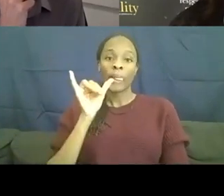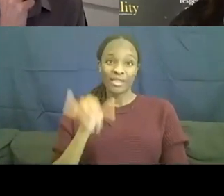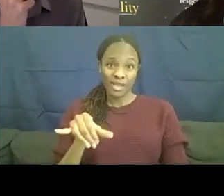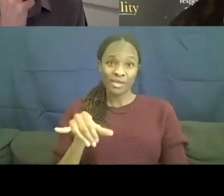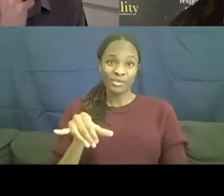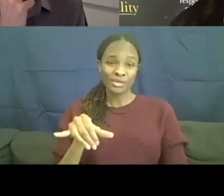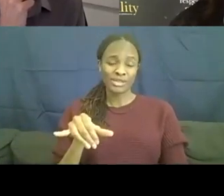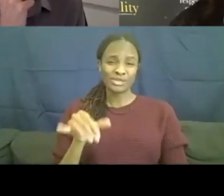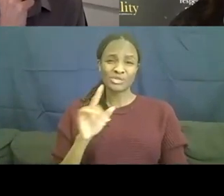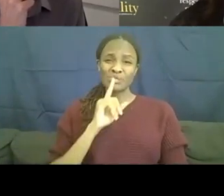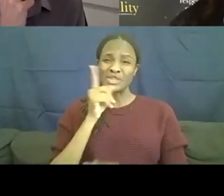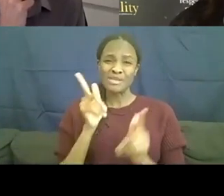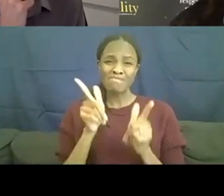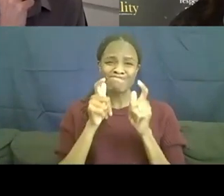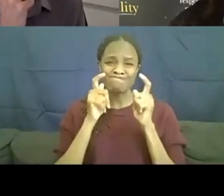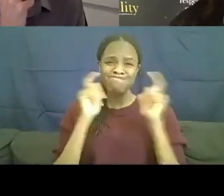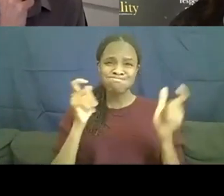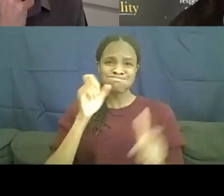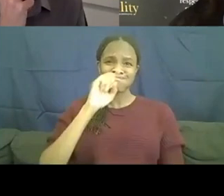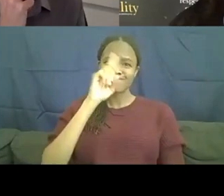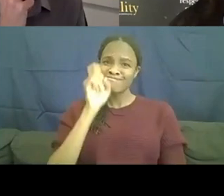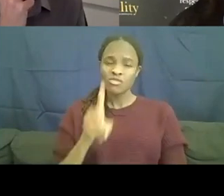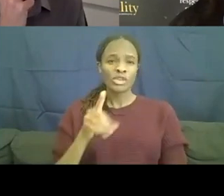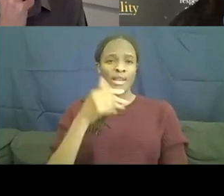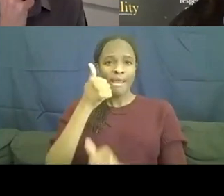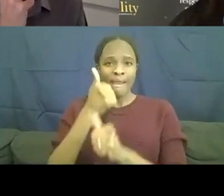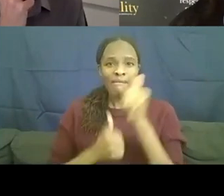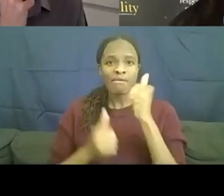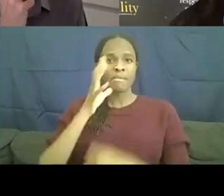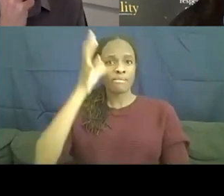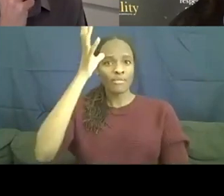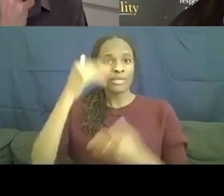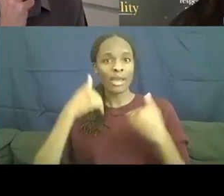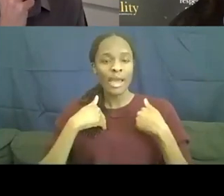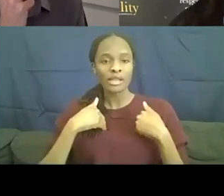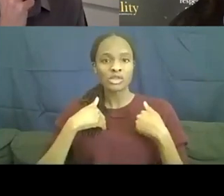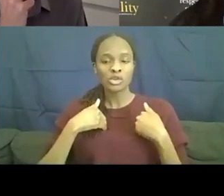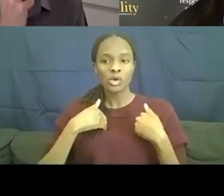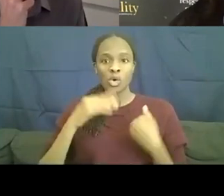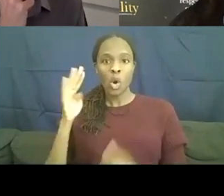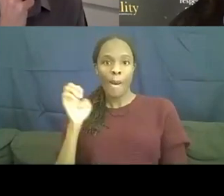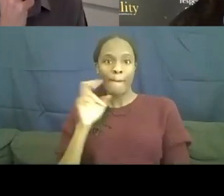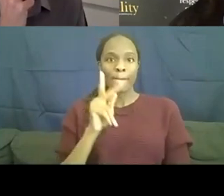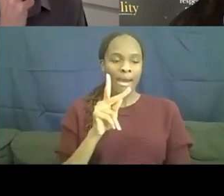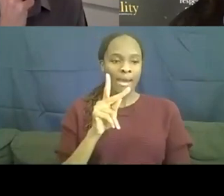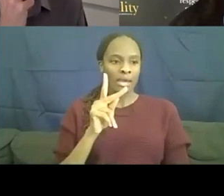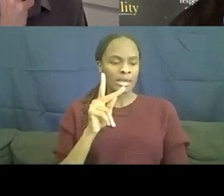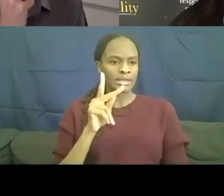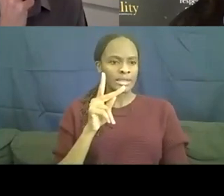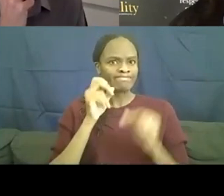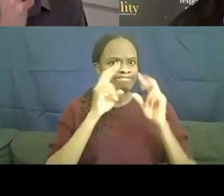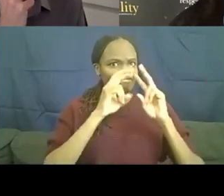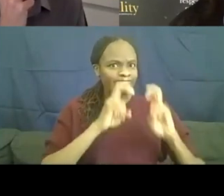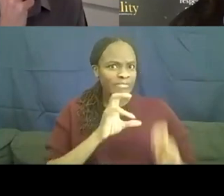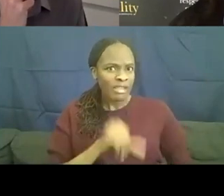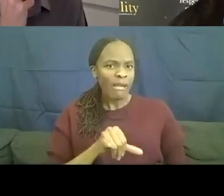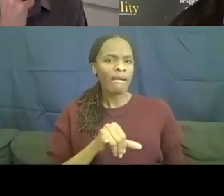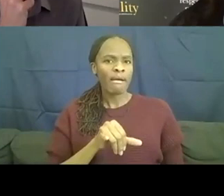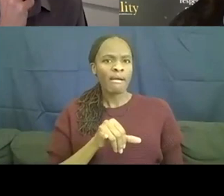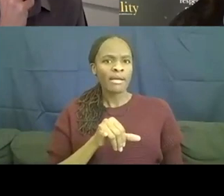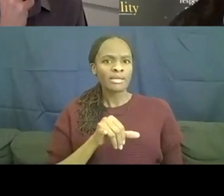such a huge question that every parent had. So coming back and revisiting it, revisiting the life with the same